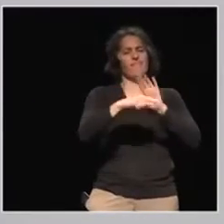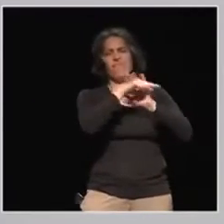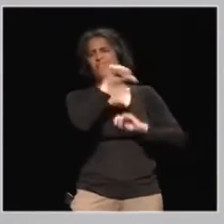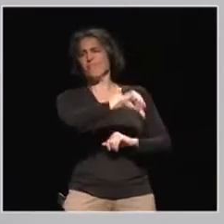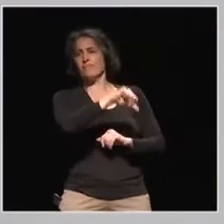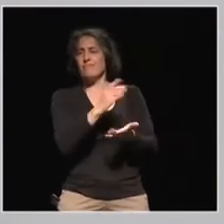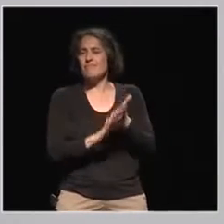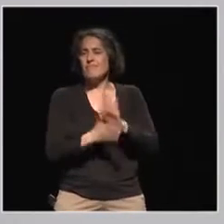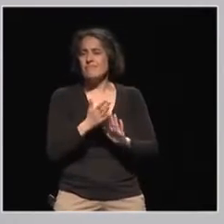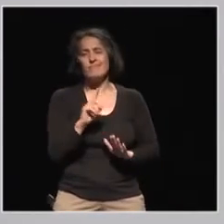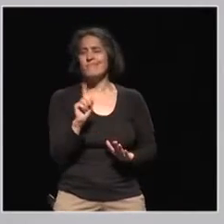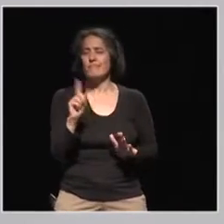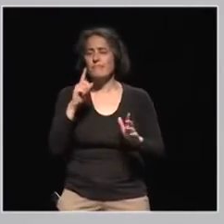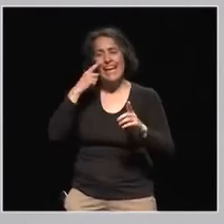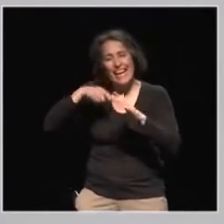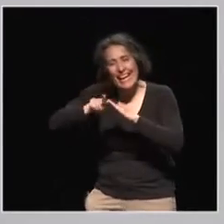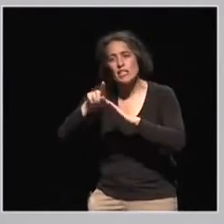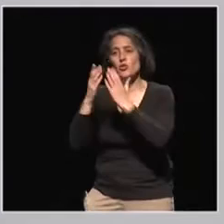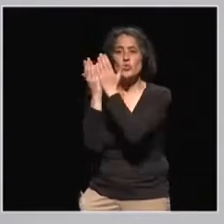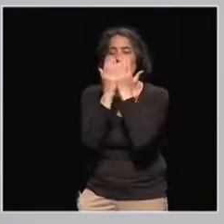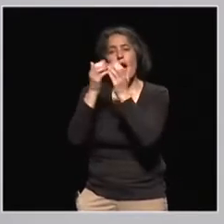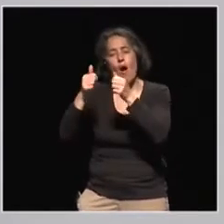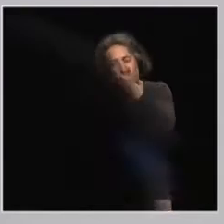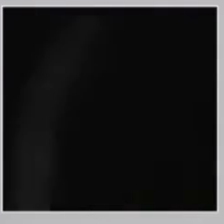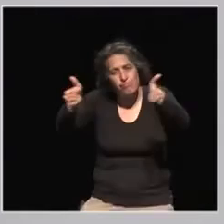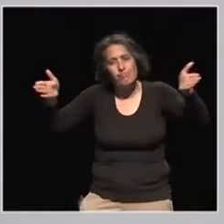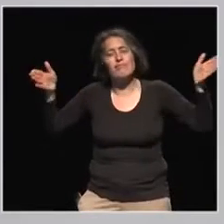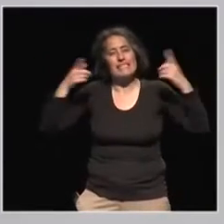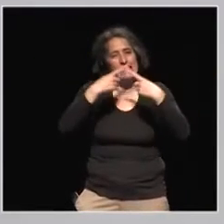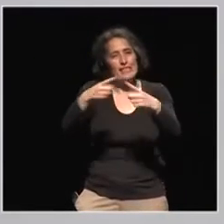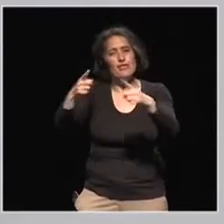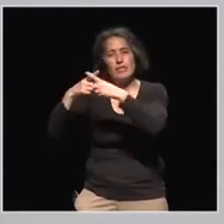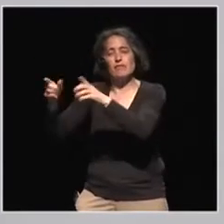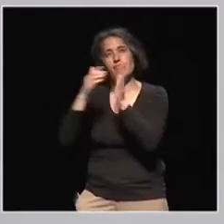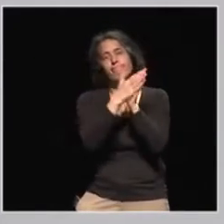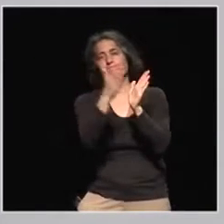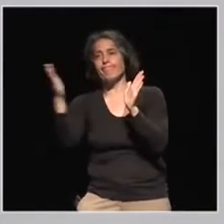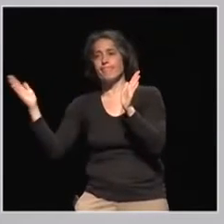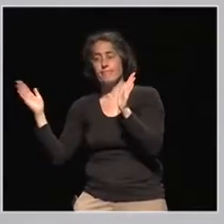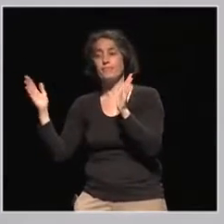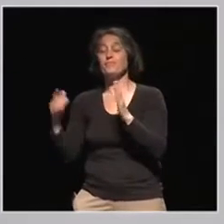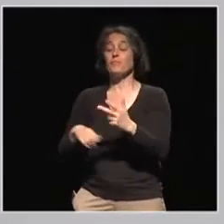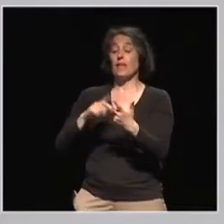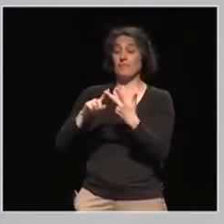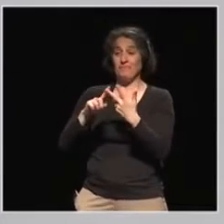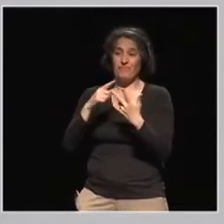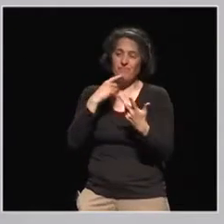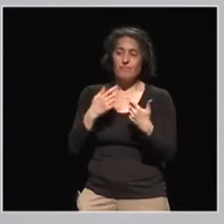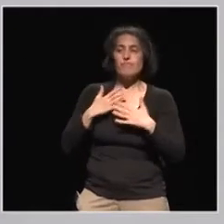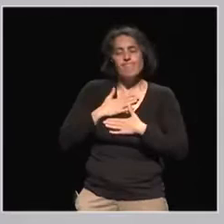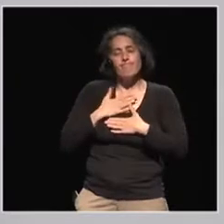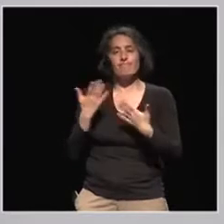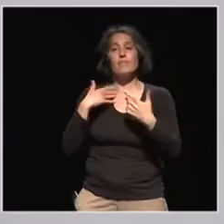learning. And the last image I like very much is the image of a rose garden. To see